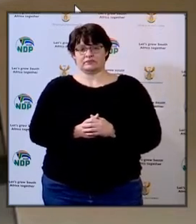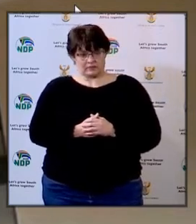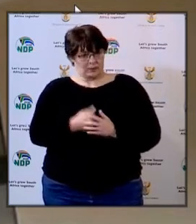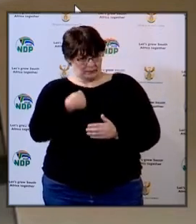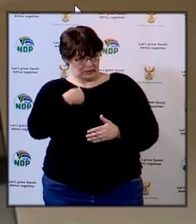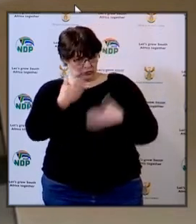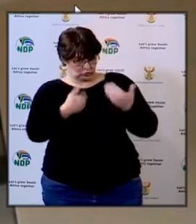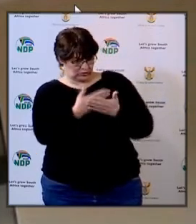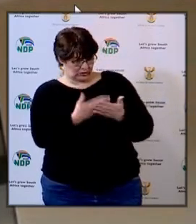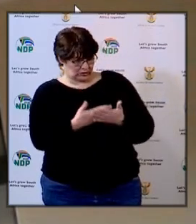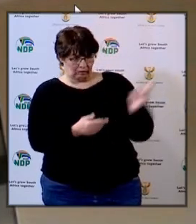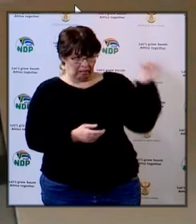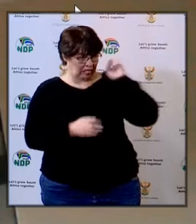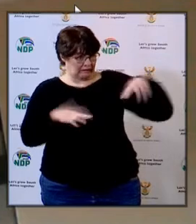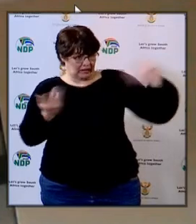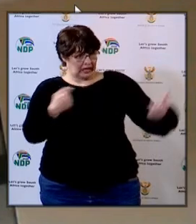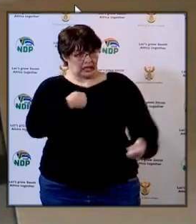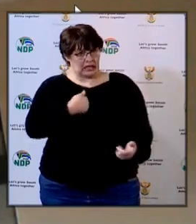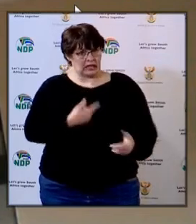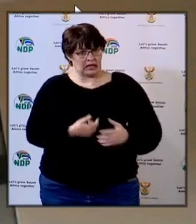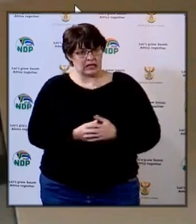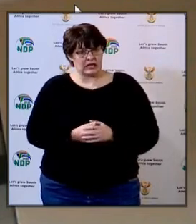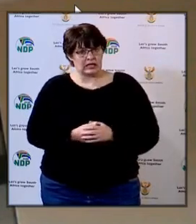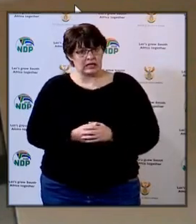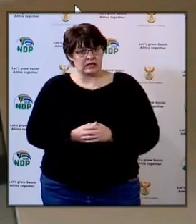can I continue I can't hear